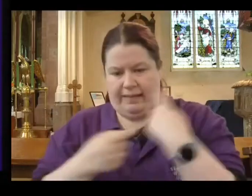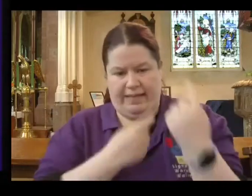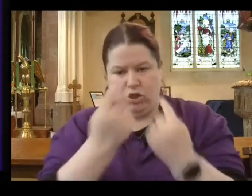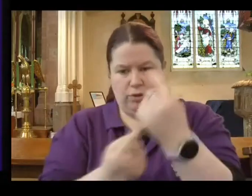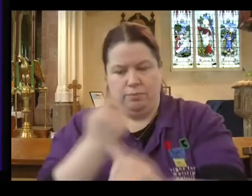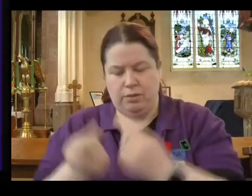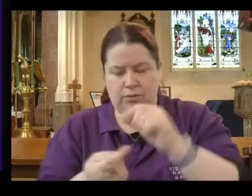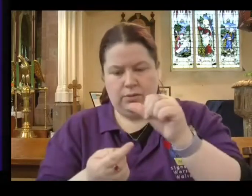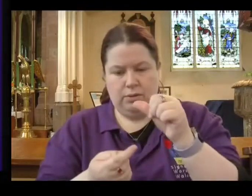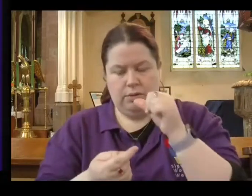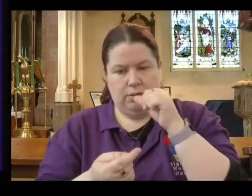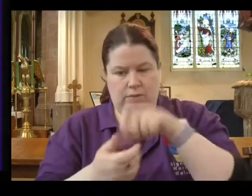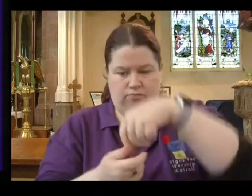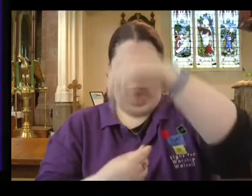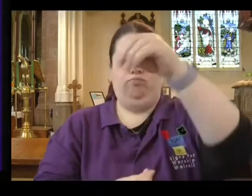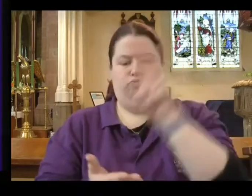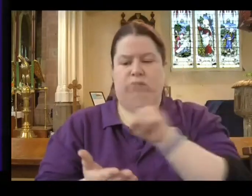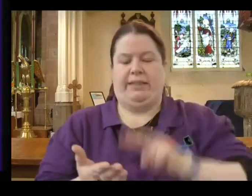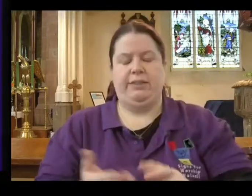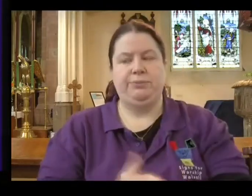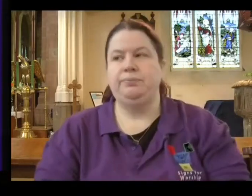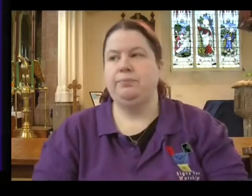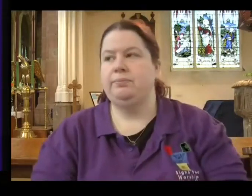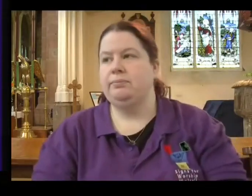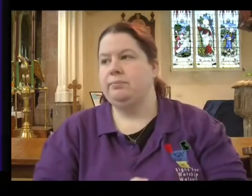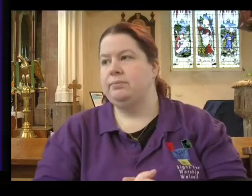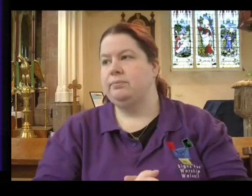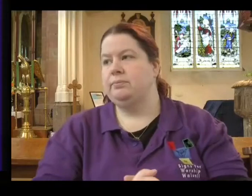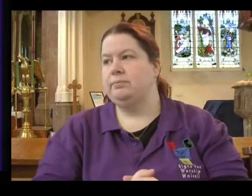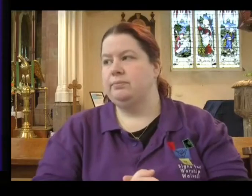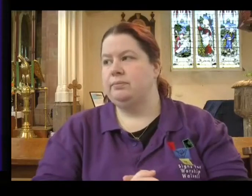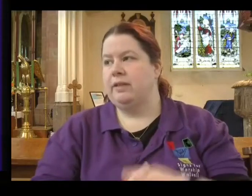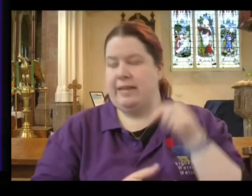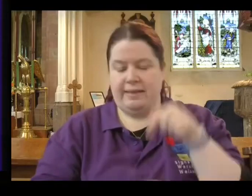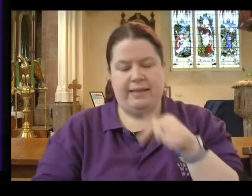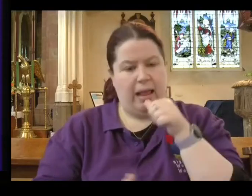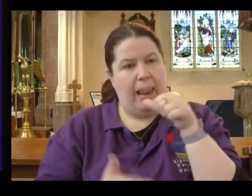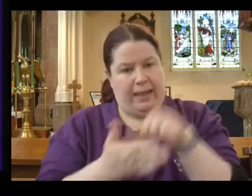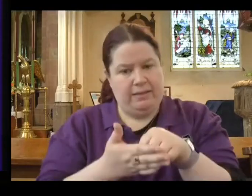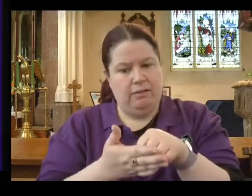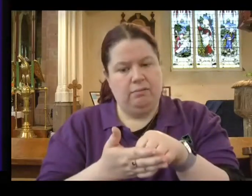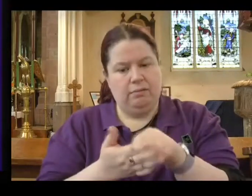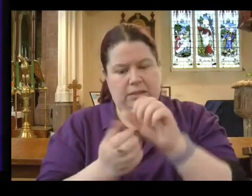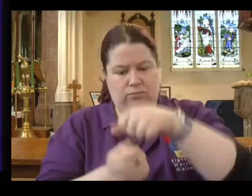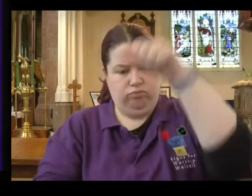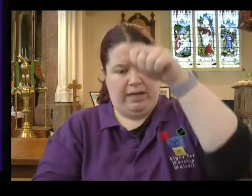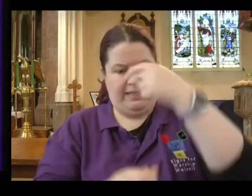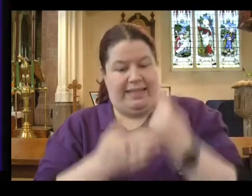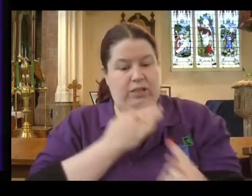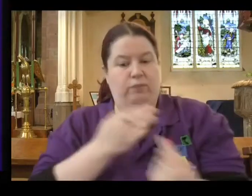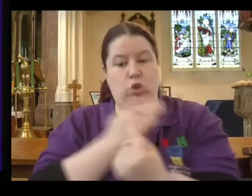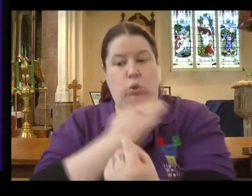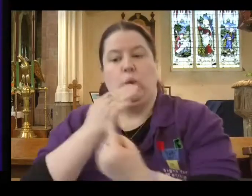Asia Minor or whatever it is at that point. And this letter contains individual letters for churches.